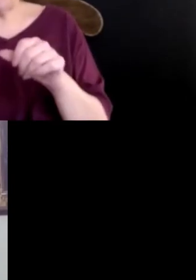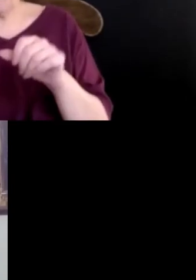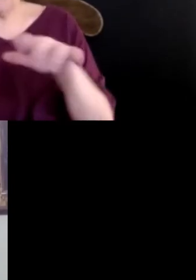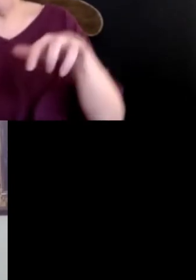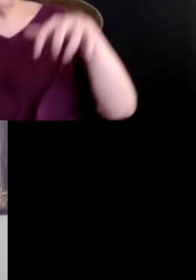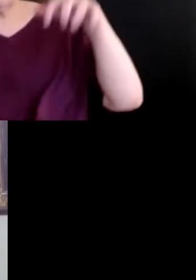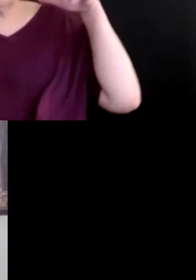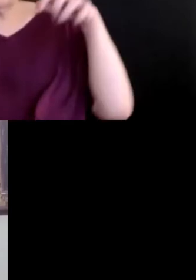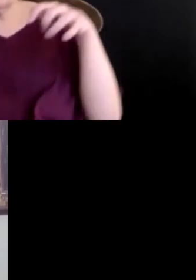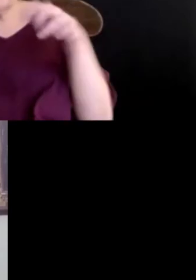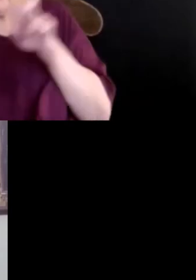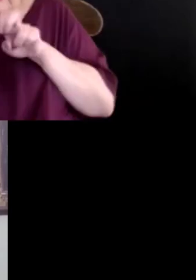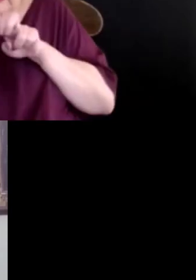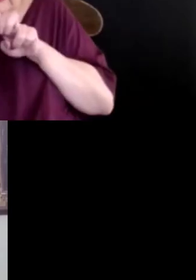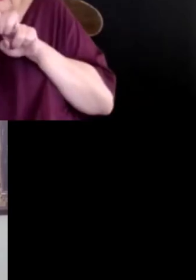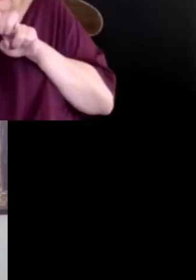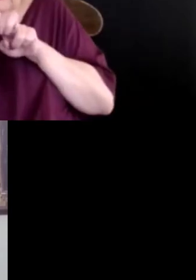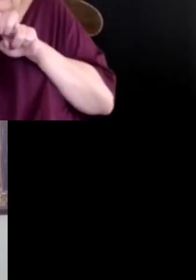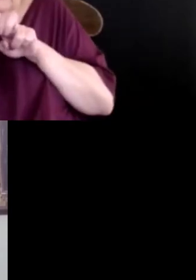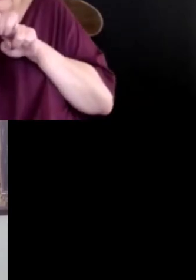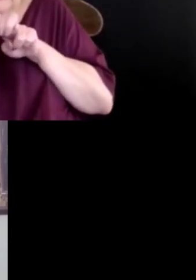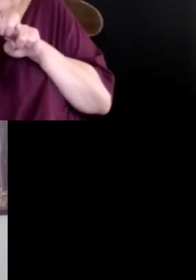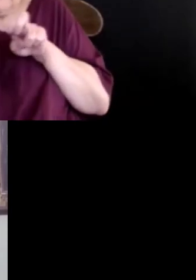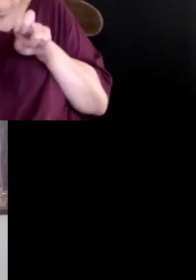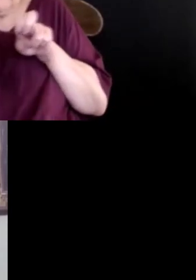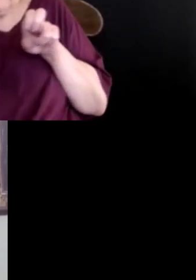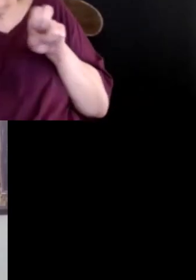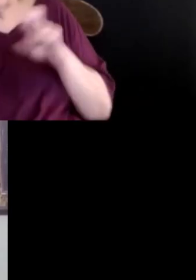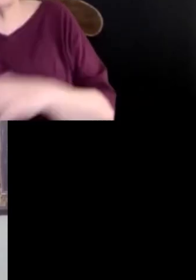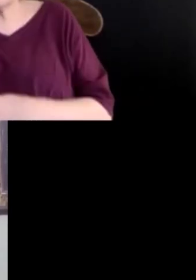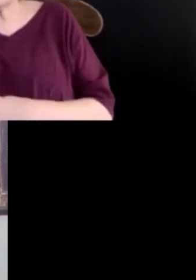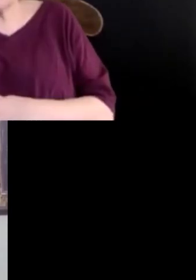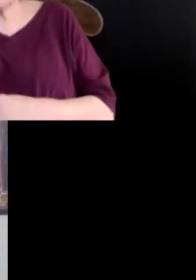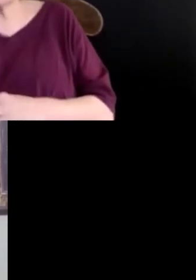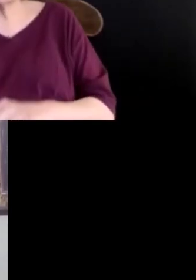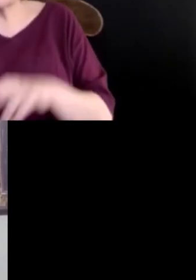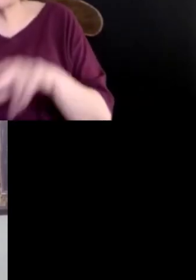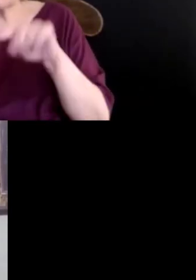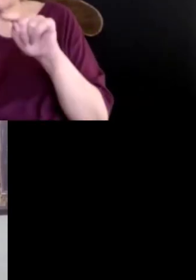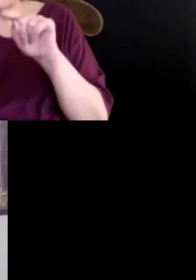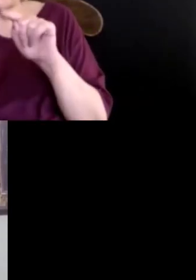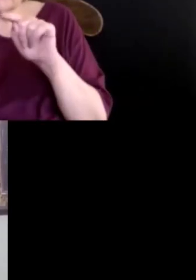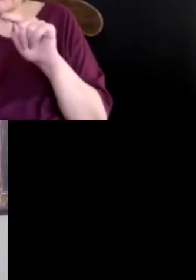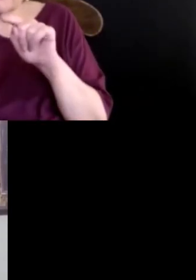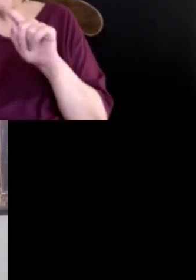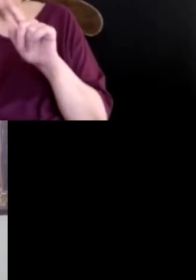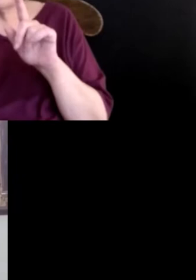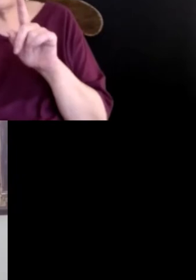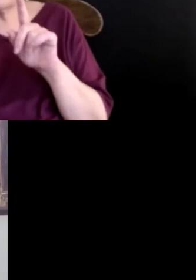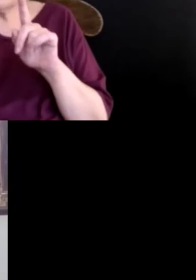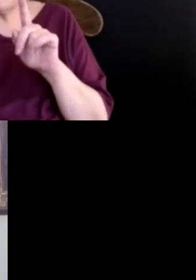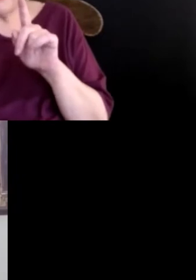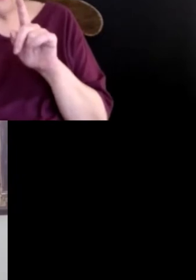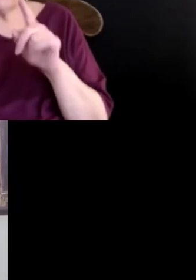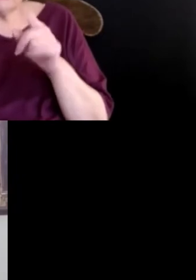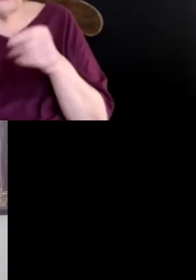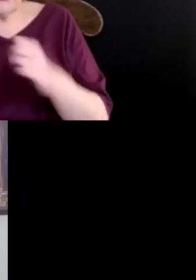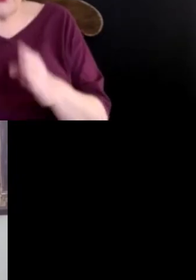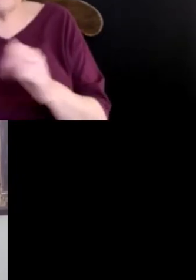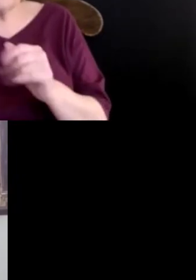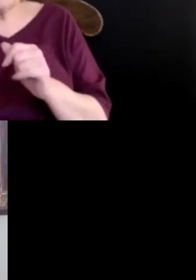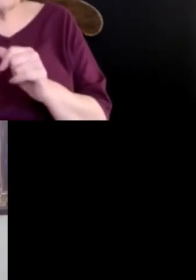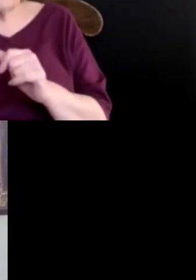close together that the horse would not be able to be out of the way of other